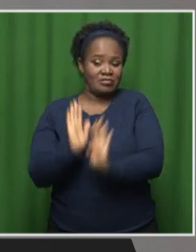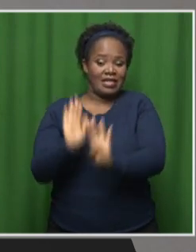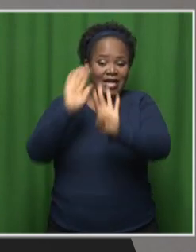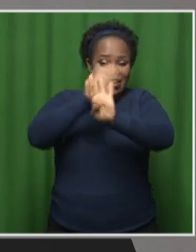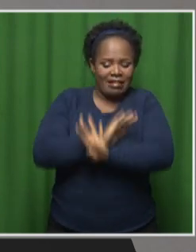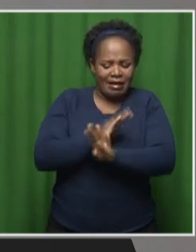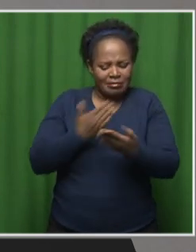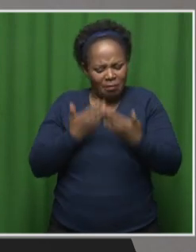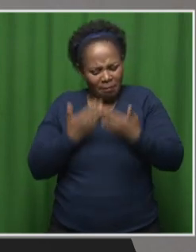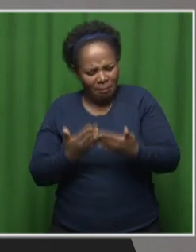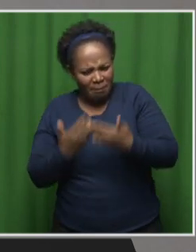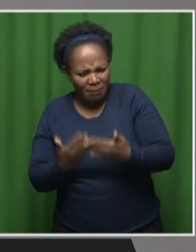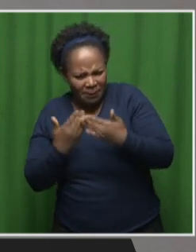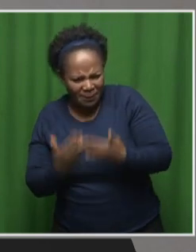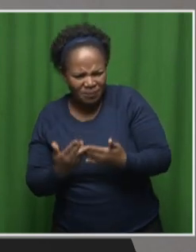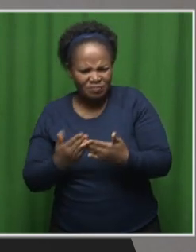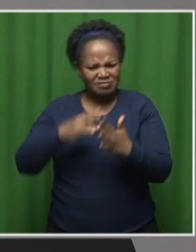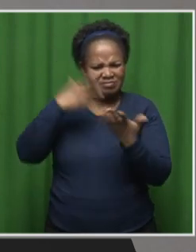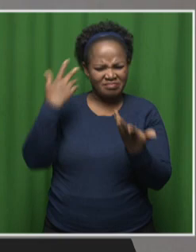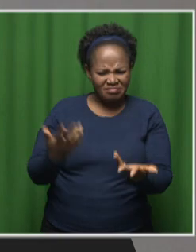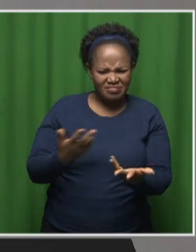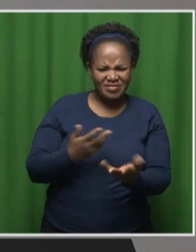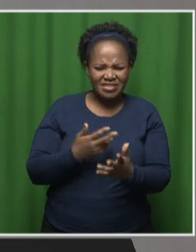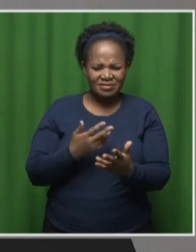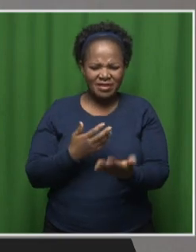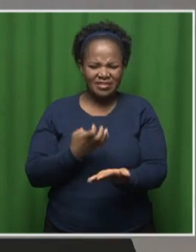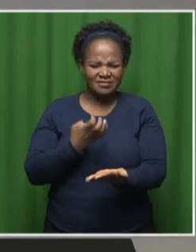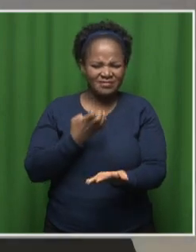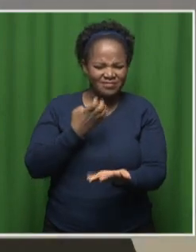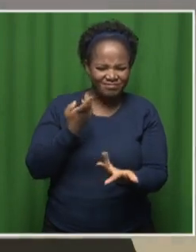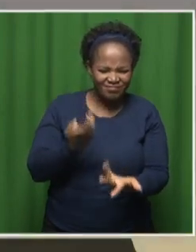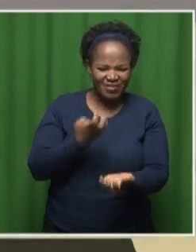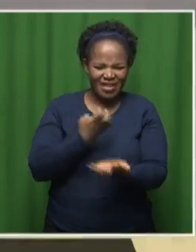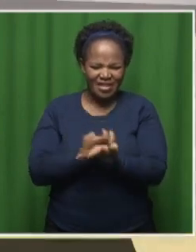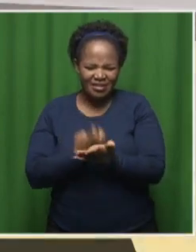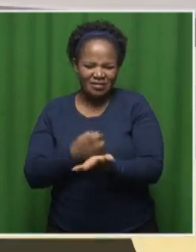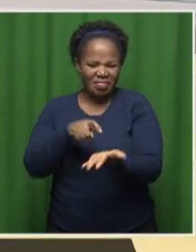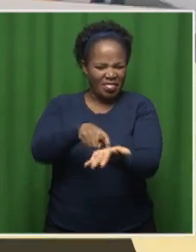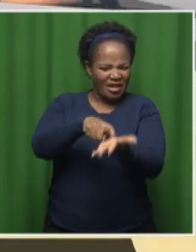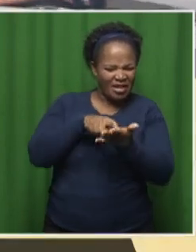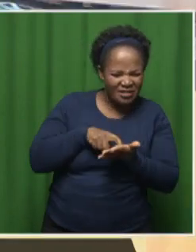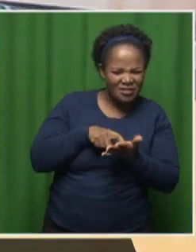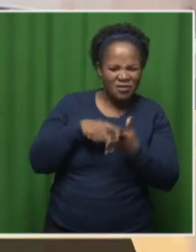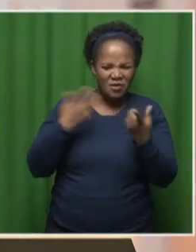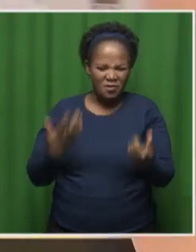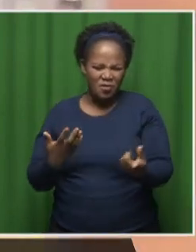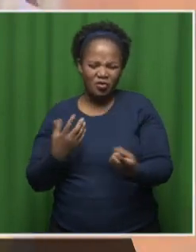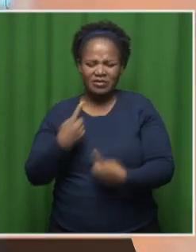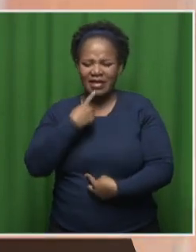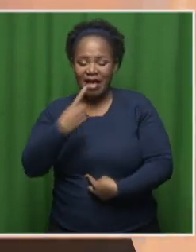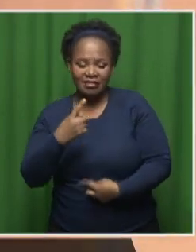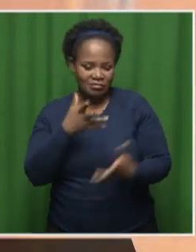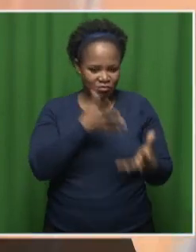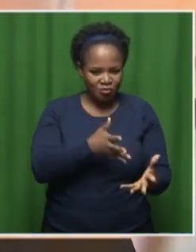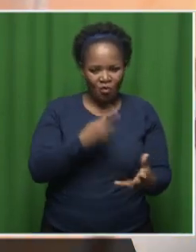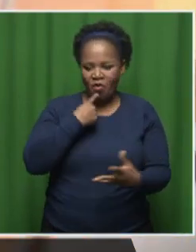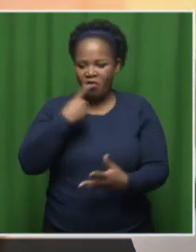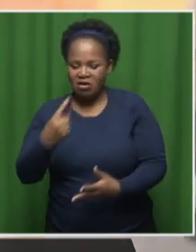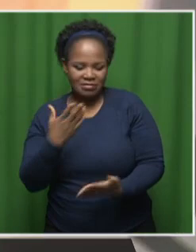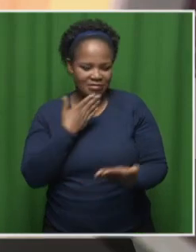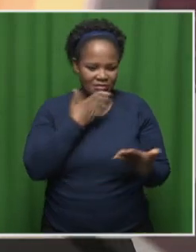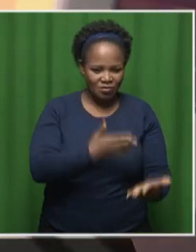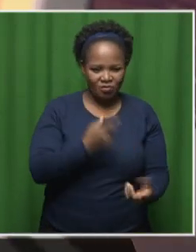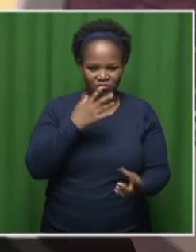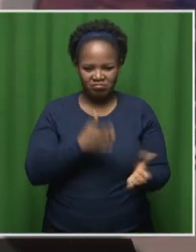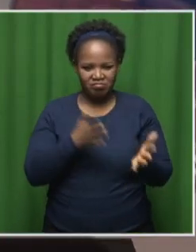ask you a question about demand, you approach it from this way, you approach it like this and answer it like that. Then, come the morning,